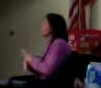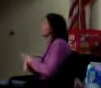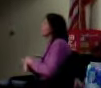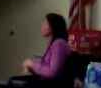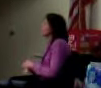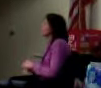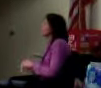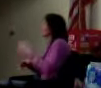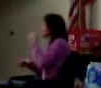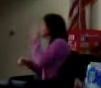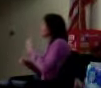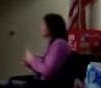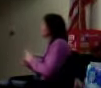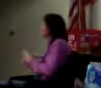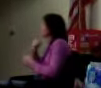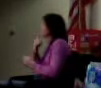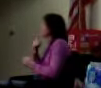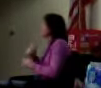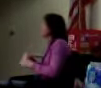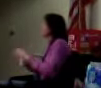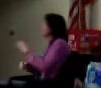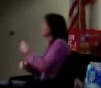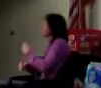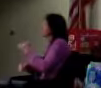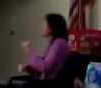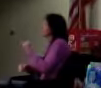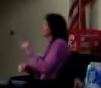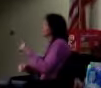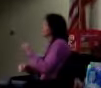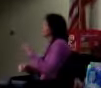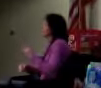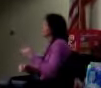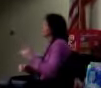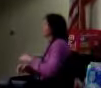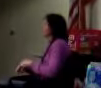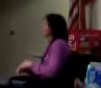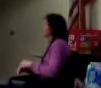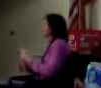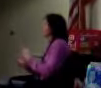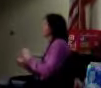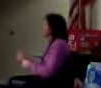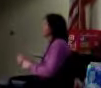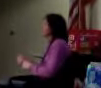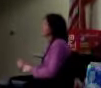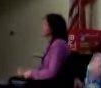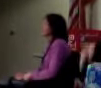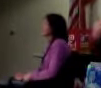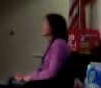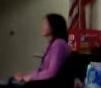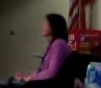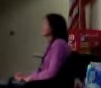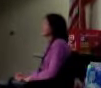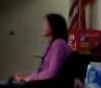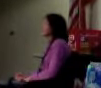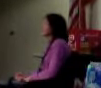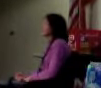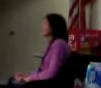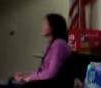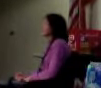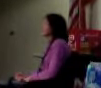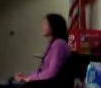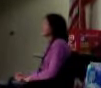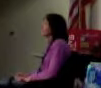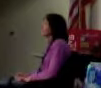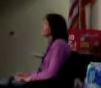chili dogs. And so now, the tradition of my family is chili dogs for Christmas morning. Oh, okay. I mean, by, like, 10 a.m. By,